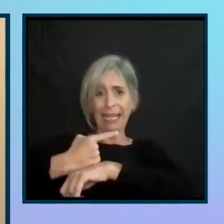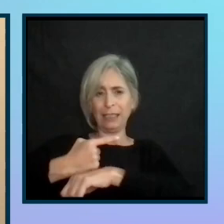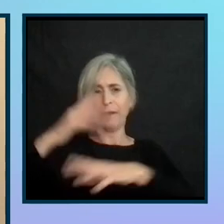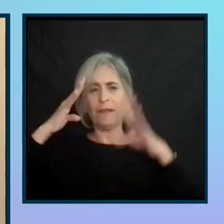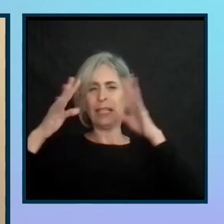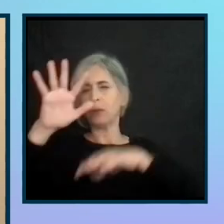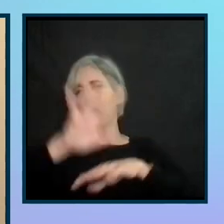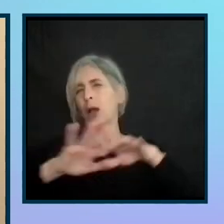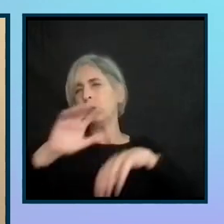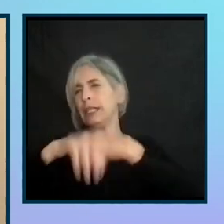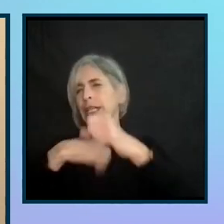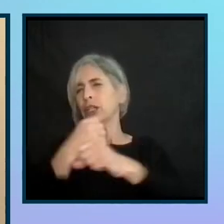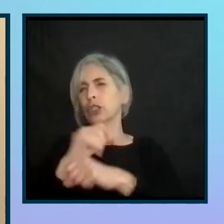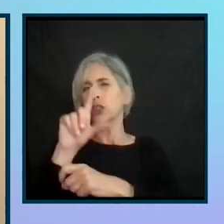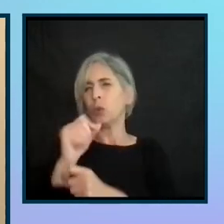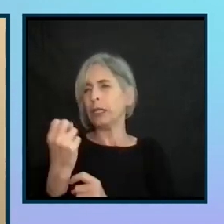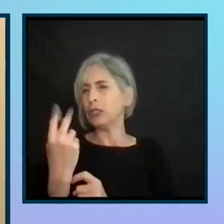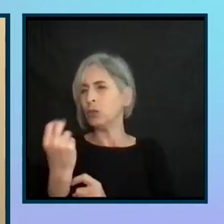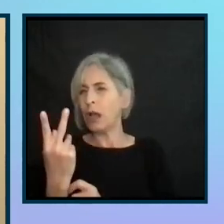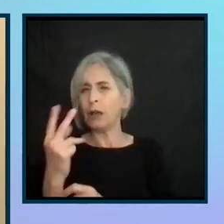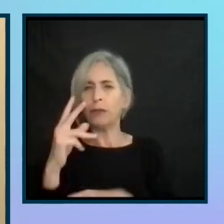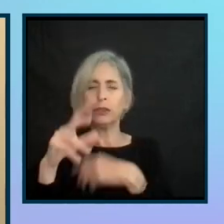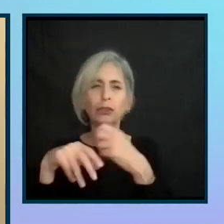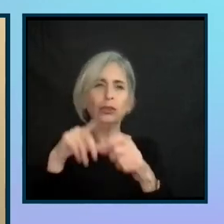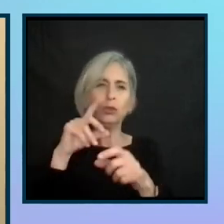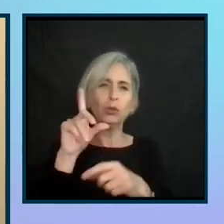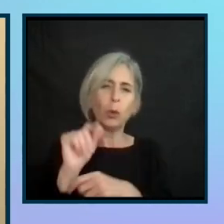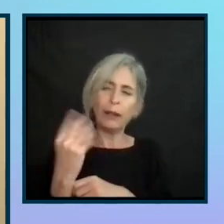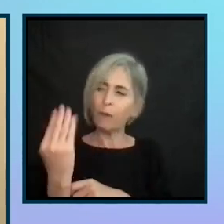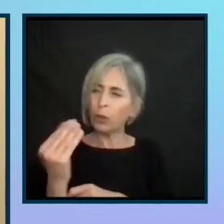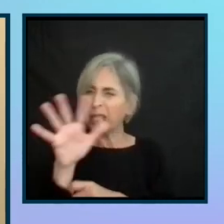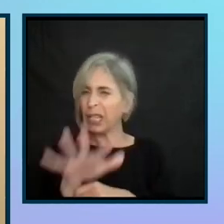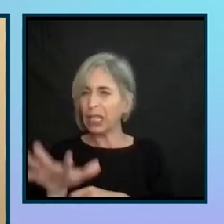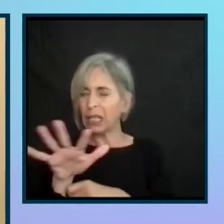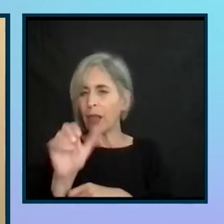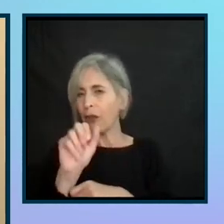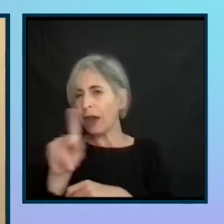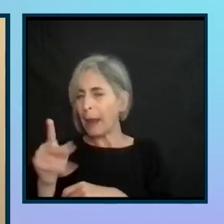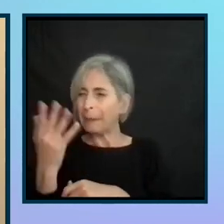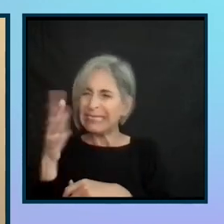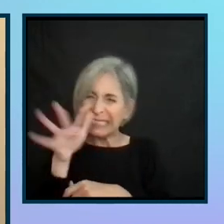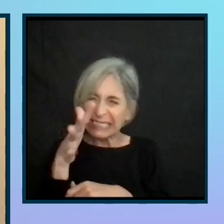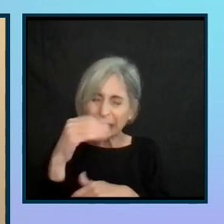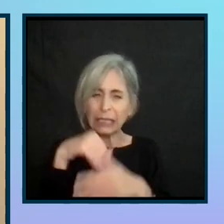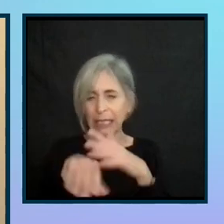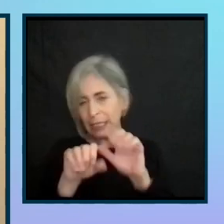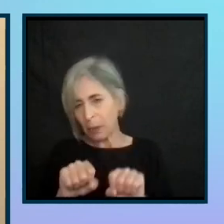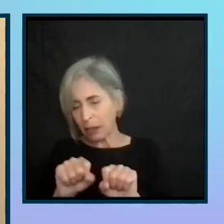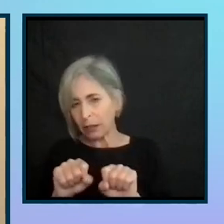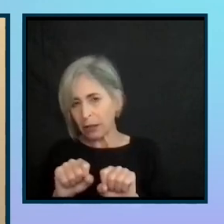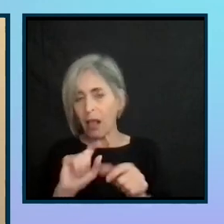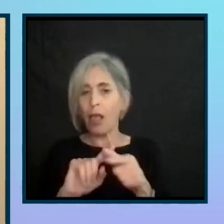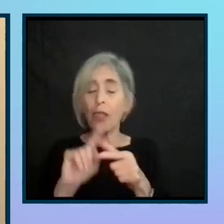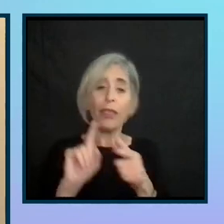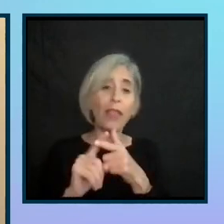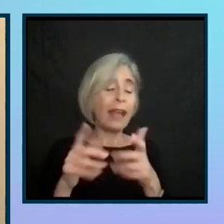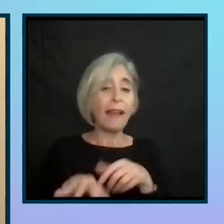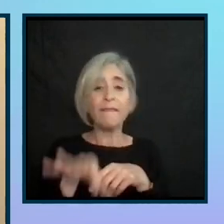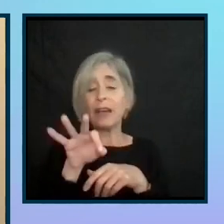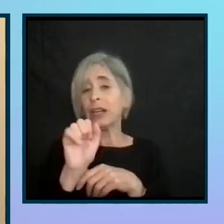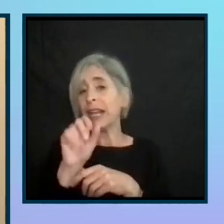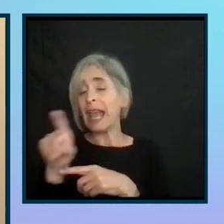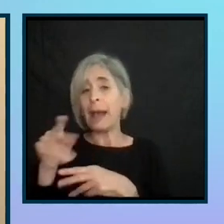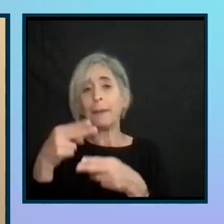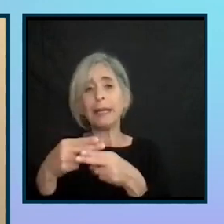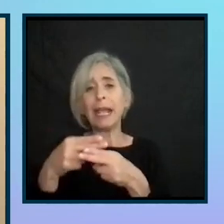2012, 2014, their app was somewhat accessible. And then I came across an app